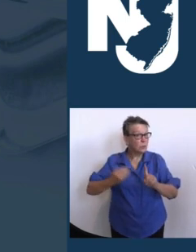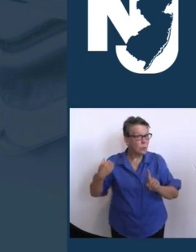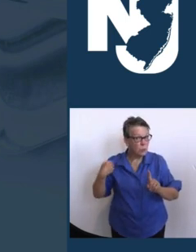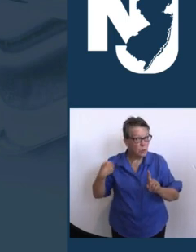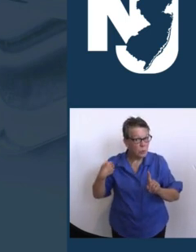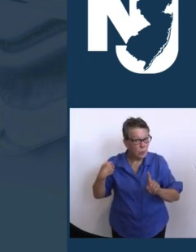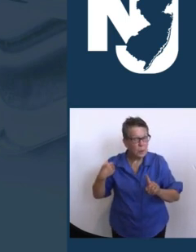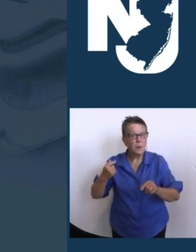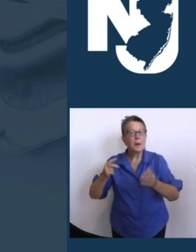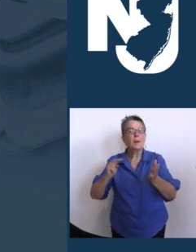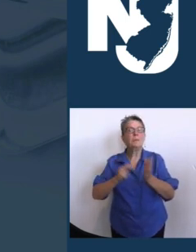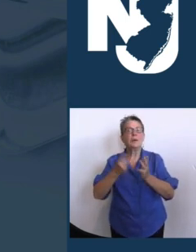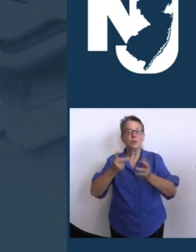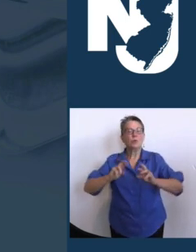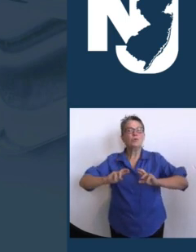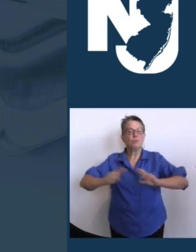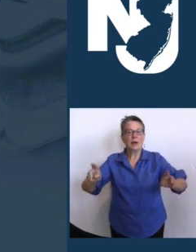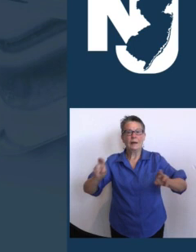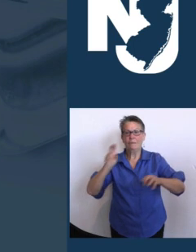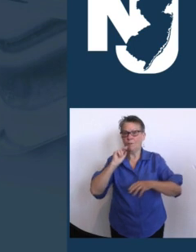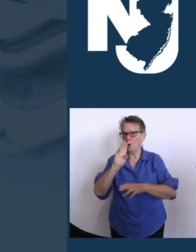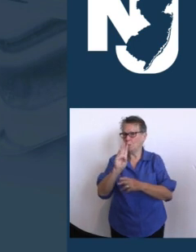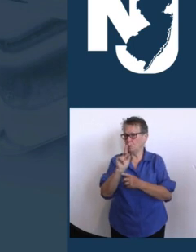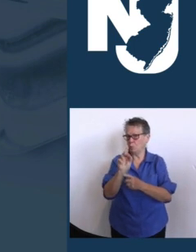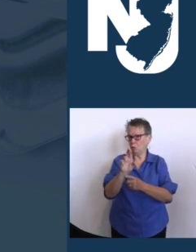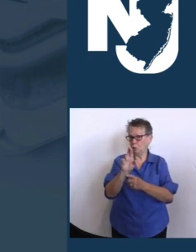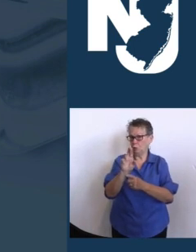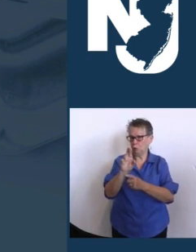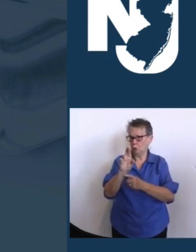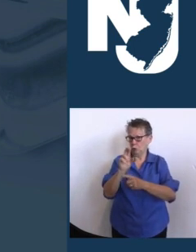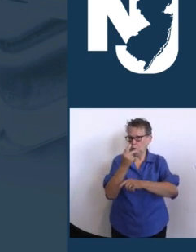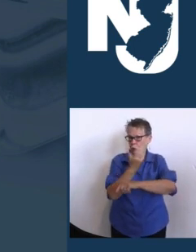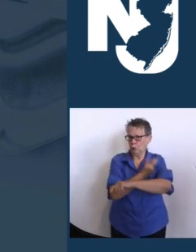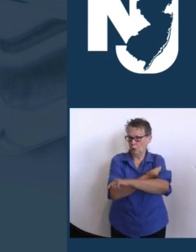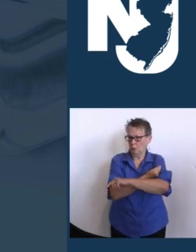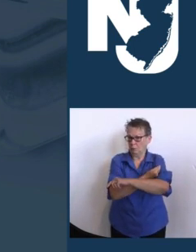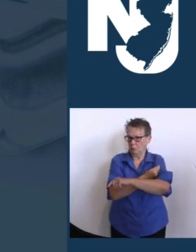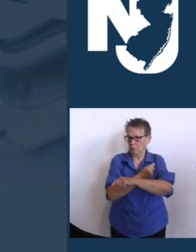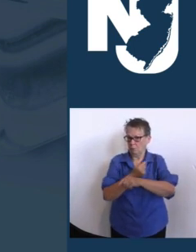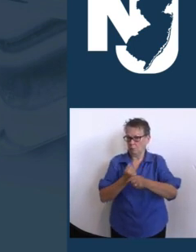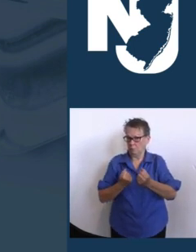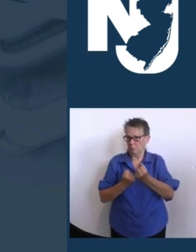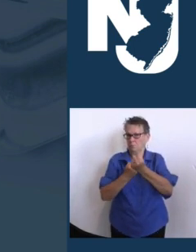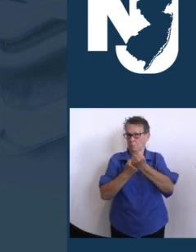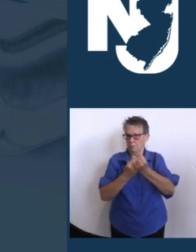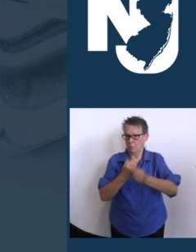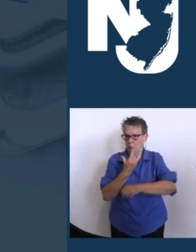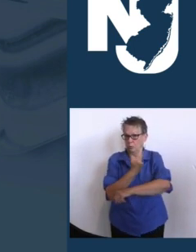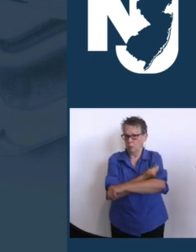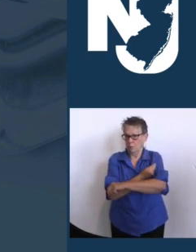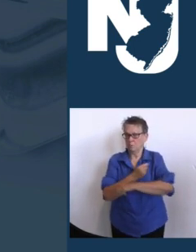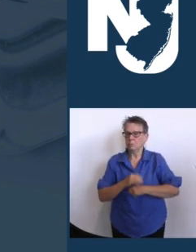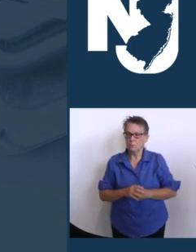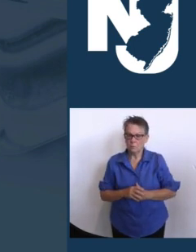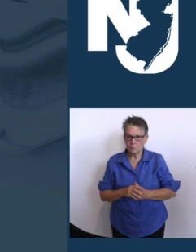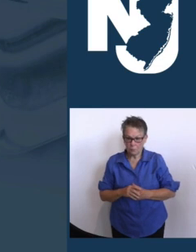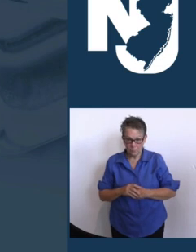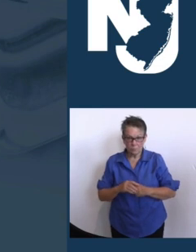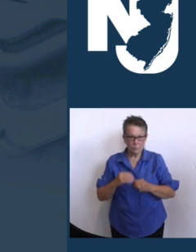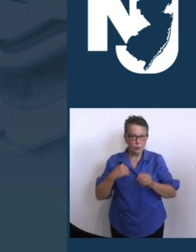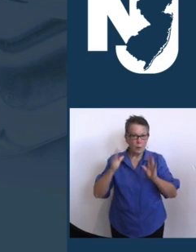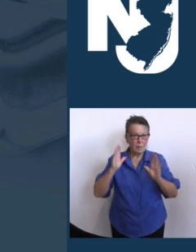had been vaccinated by March. We are continuing to ramp up capacity, whether it be reopening mega sites or in pushing